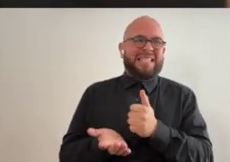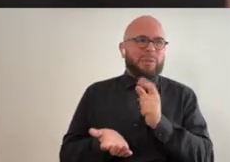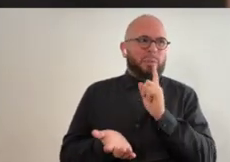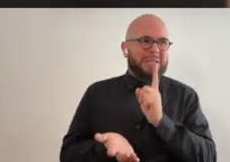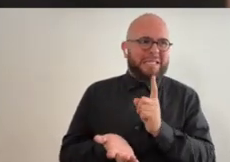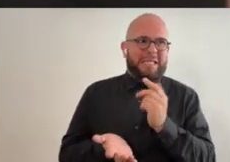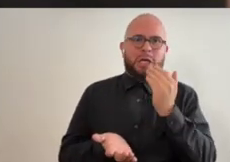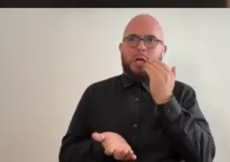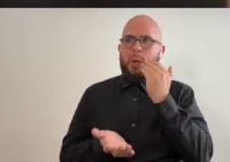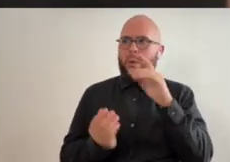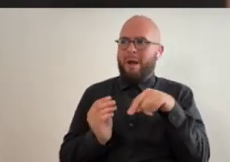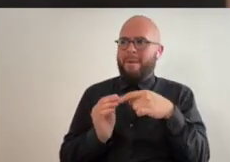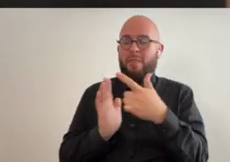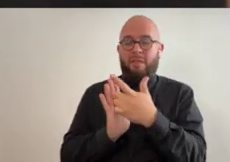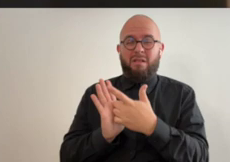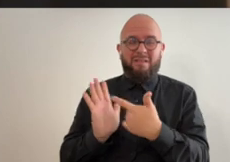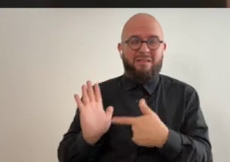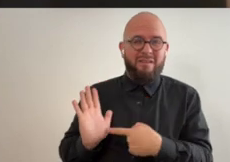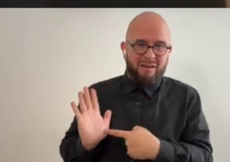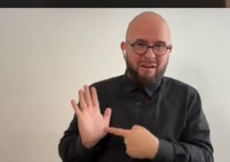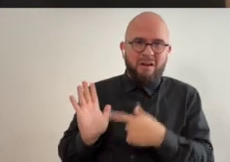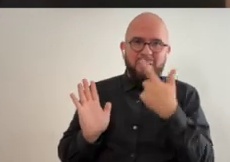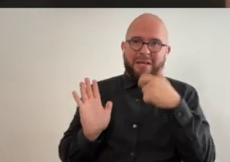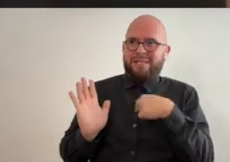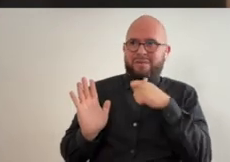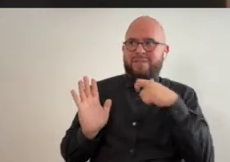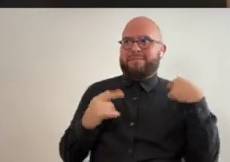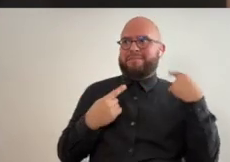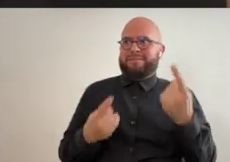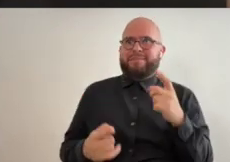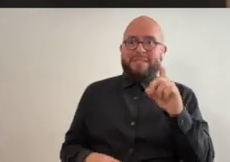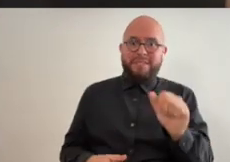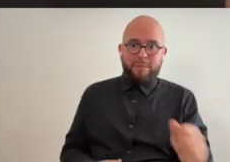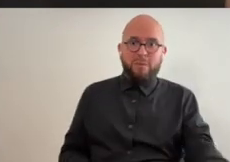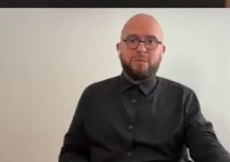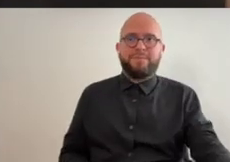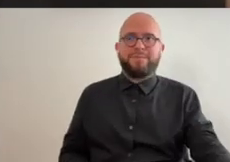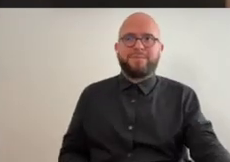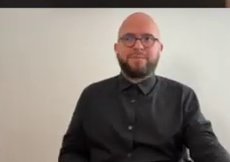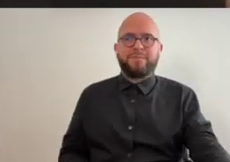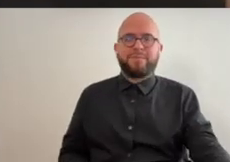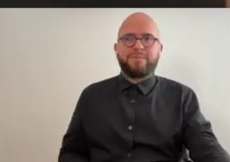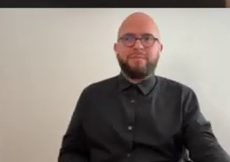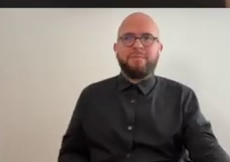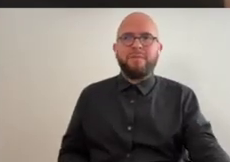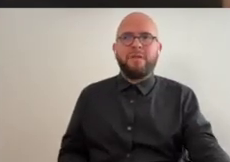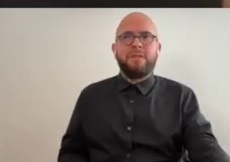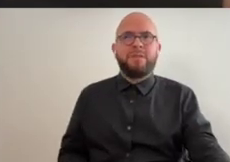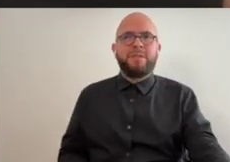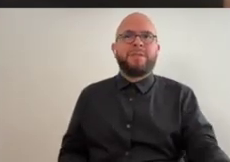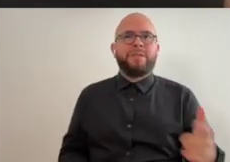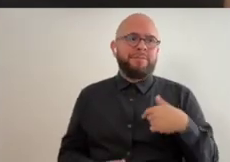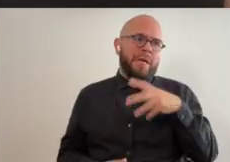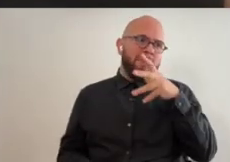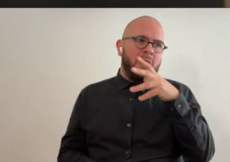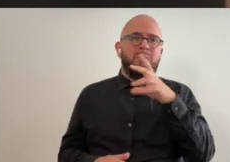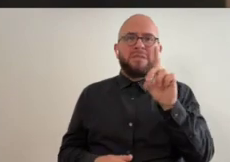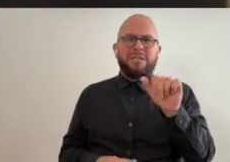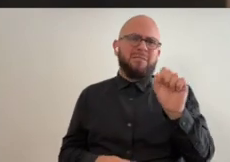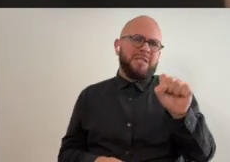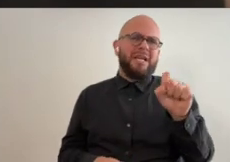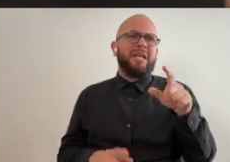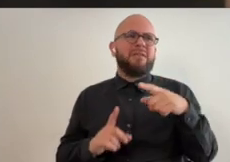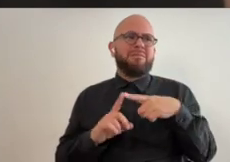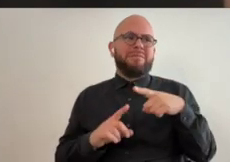didn't really wasn't really aware of the law because i wasn't disabled and my mom was